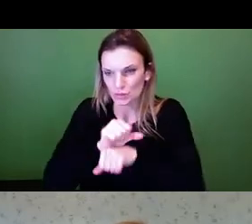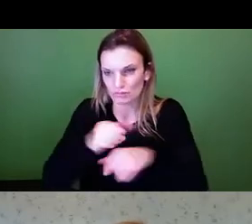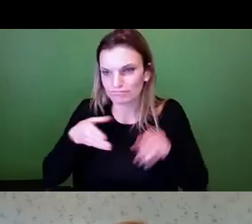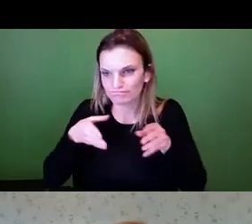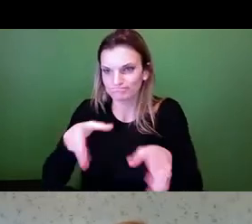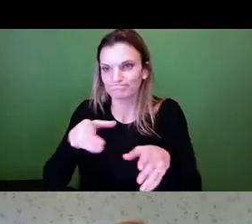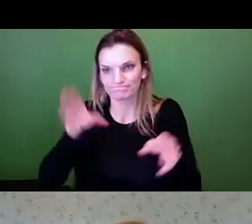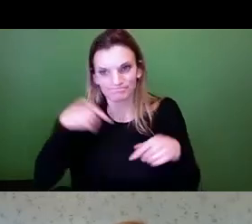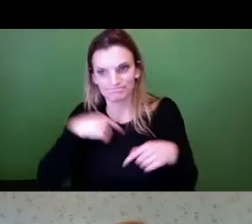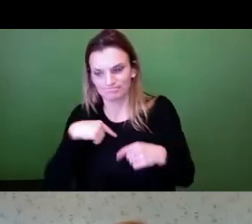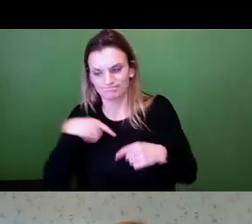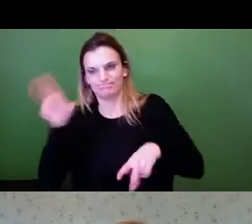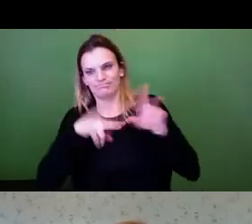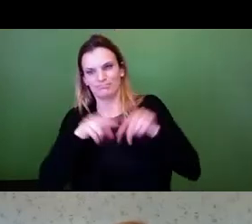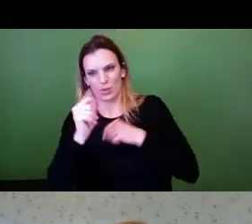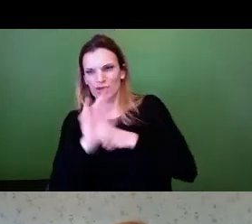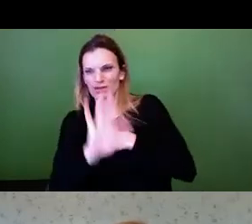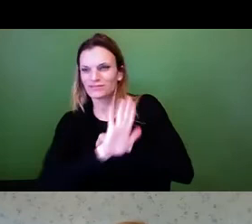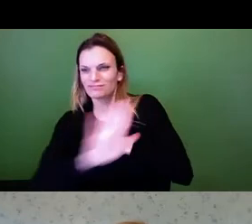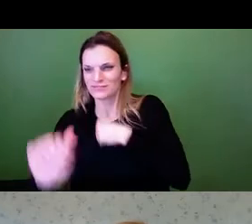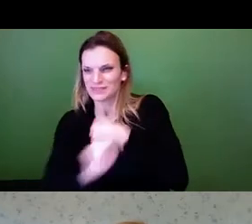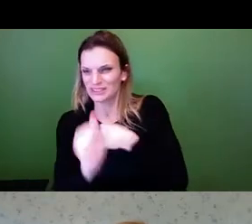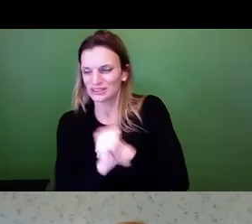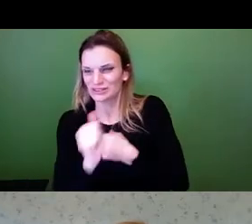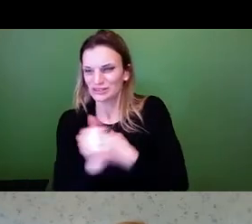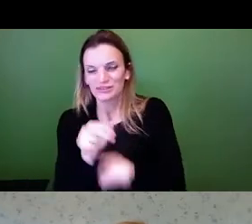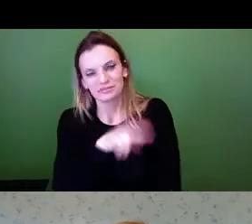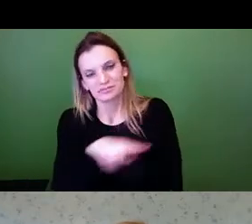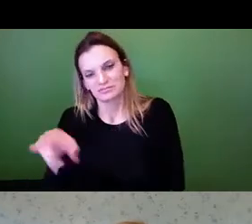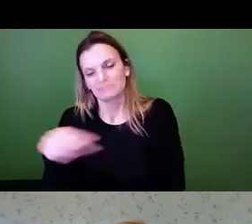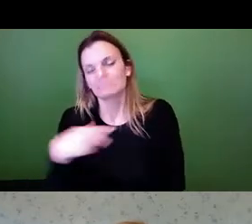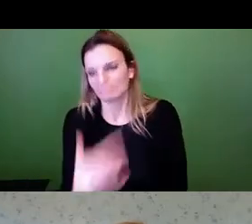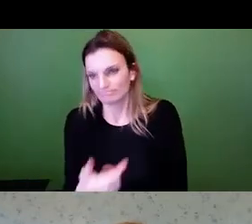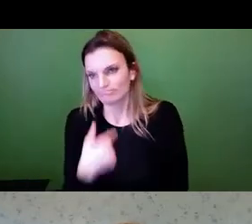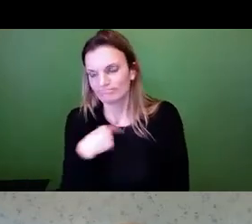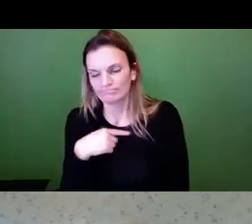workers that are in traffic situations.